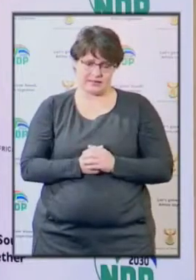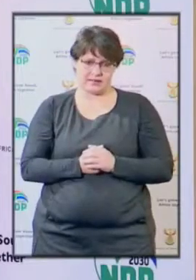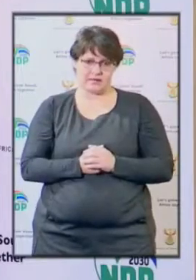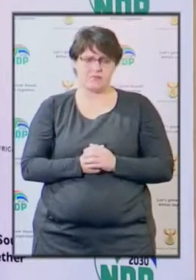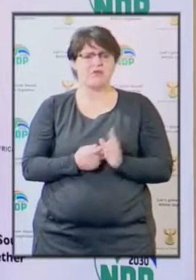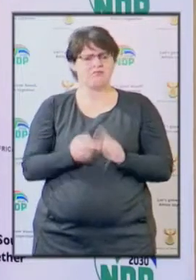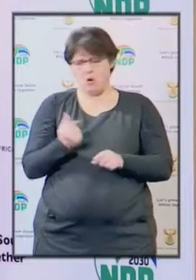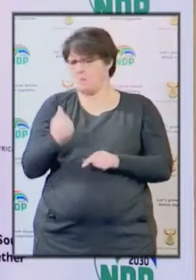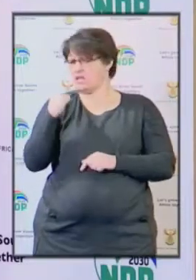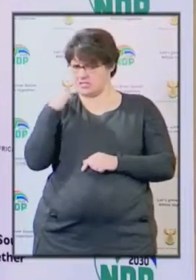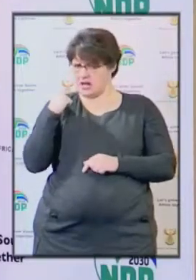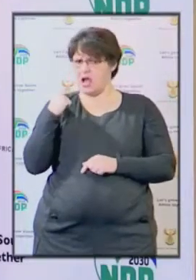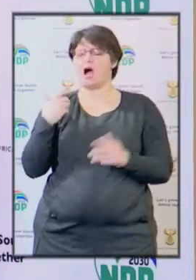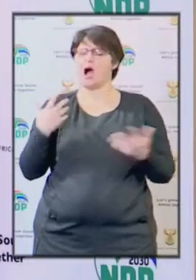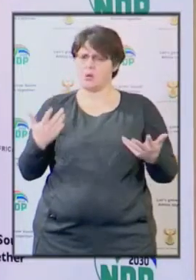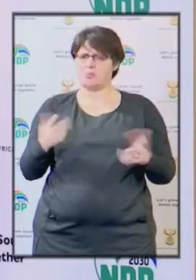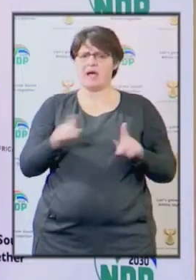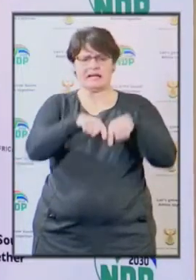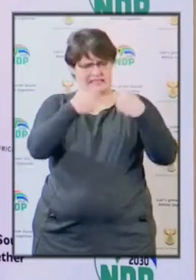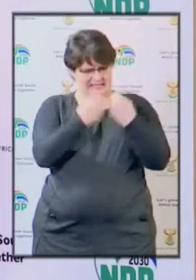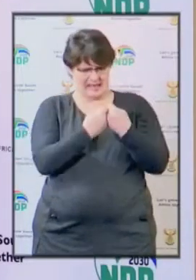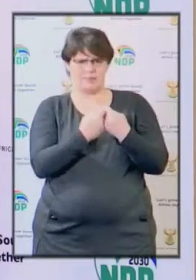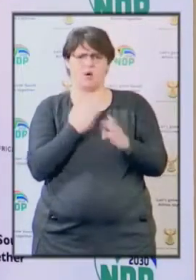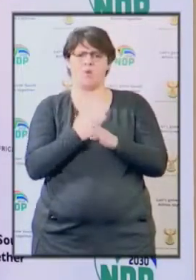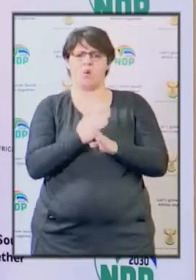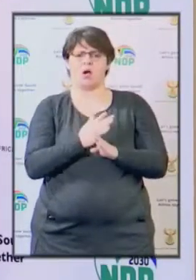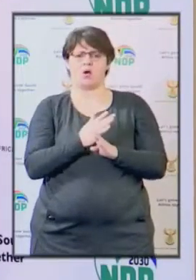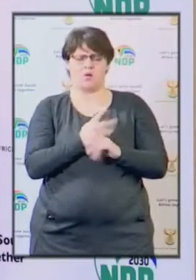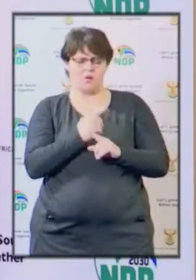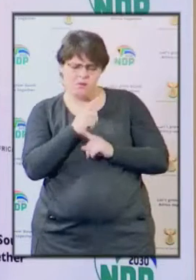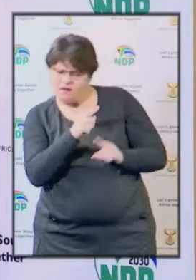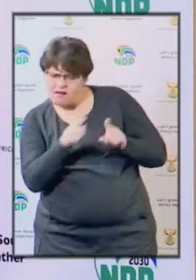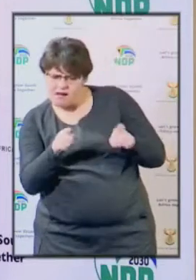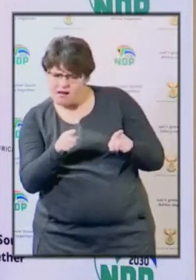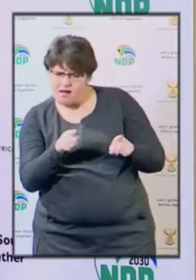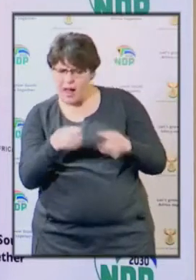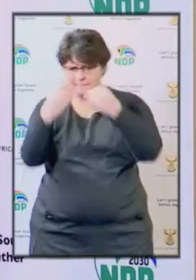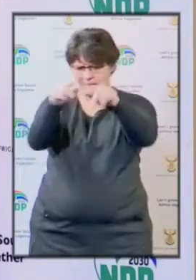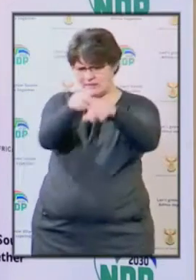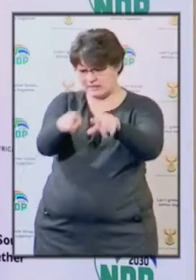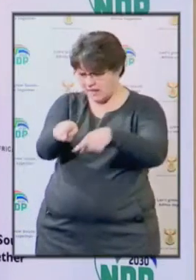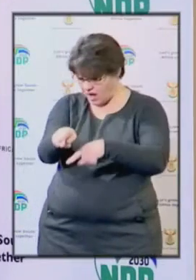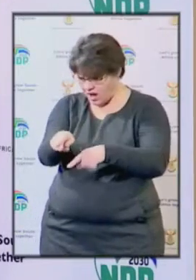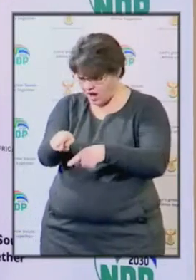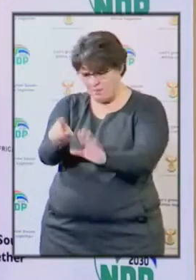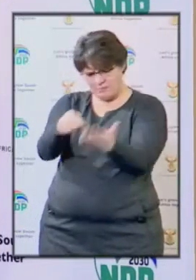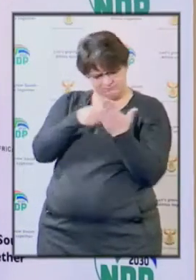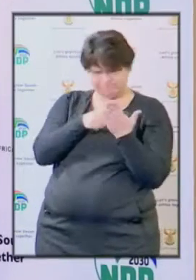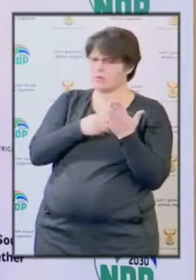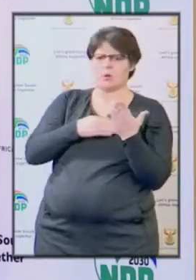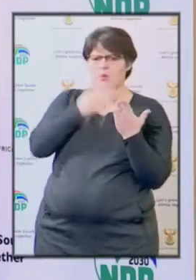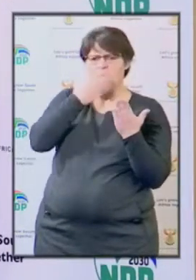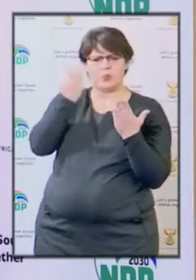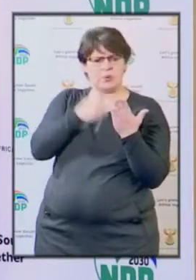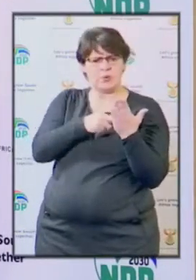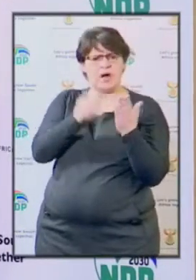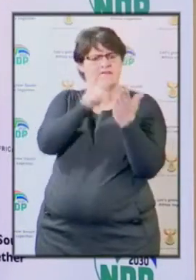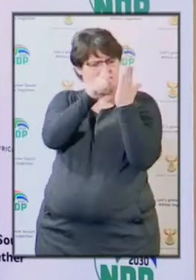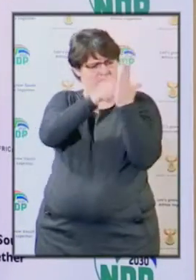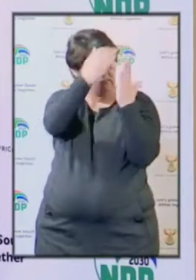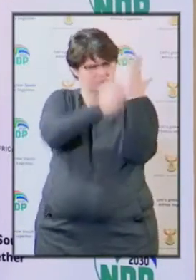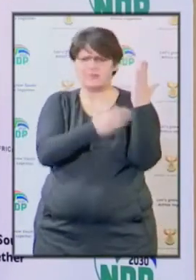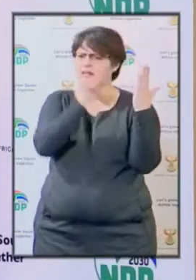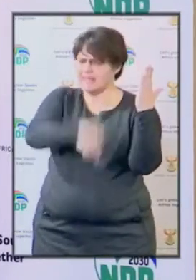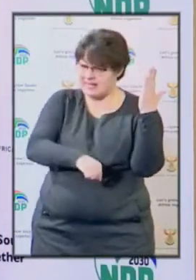since yesterday, we've been having a team that has been working, calling individual companies where we found that they have completed the